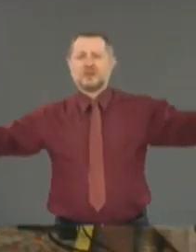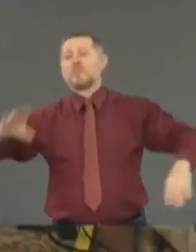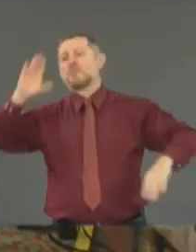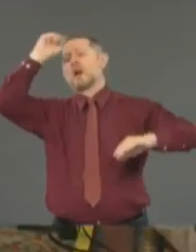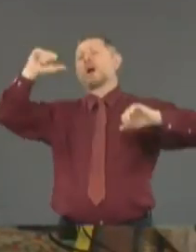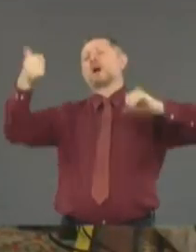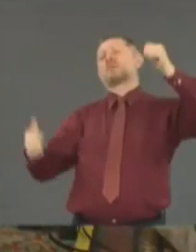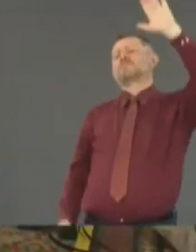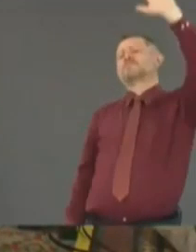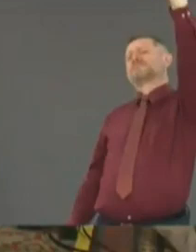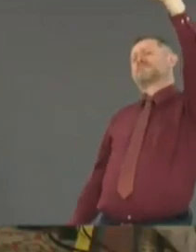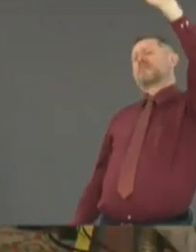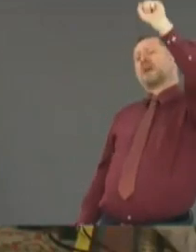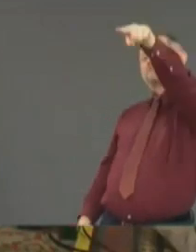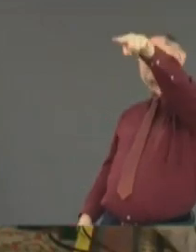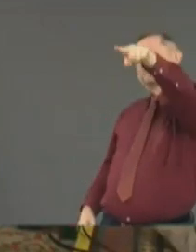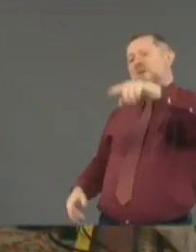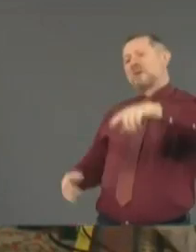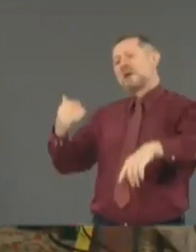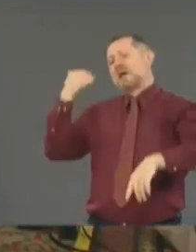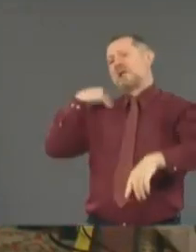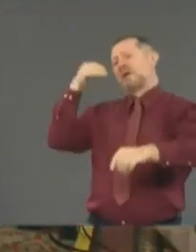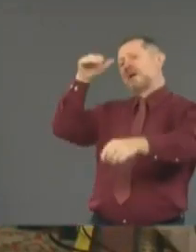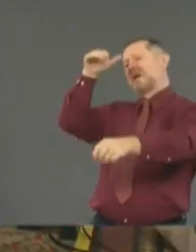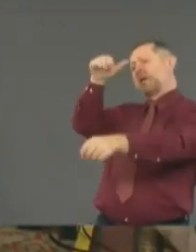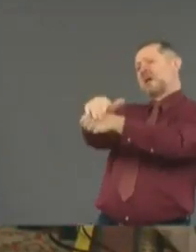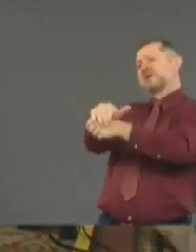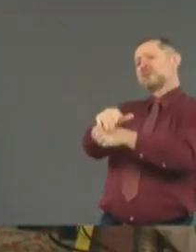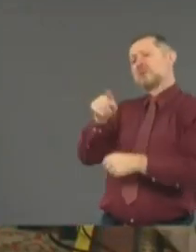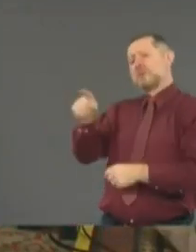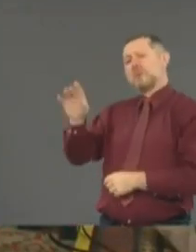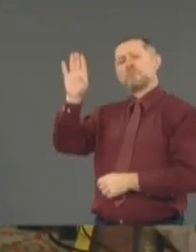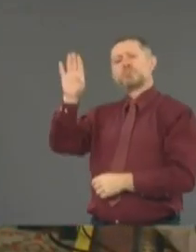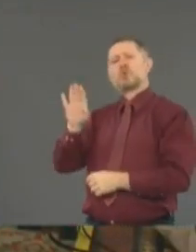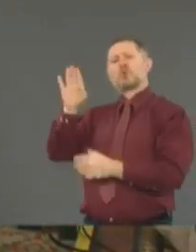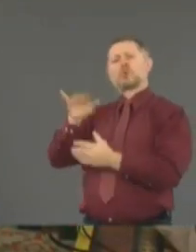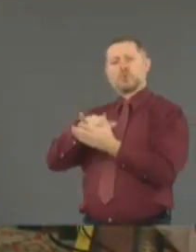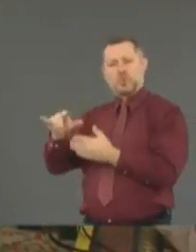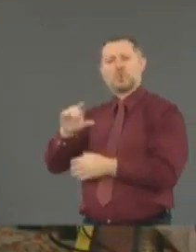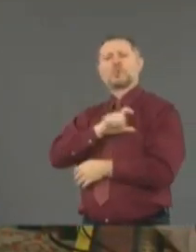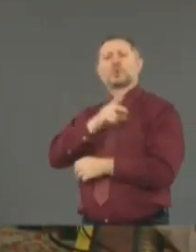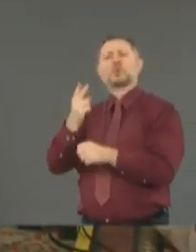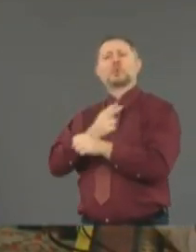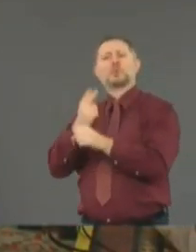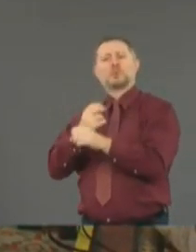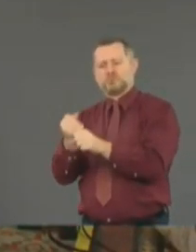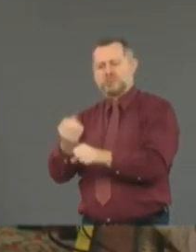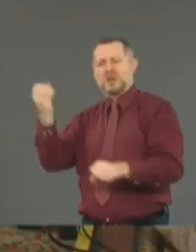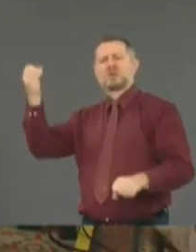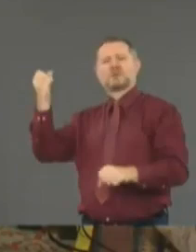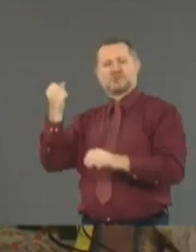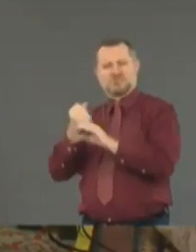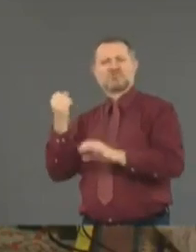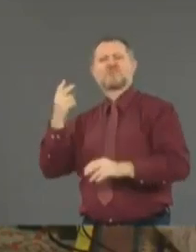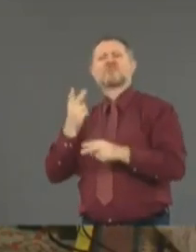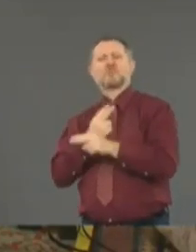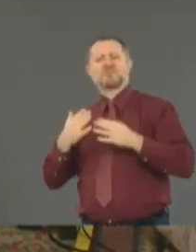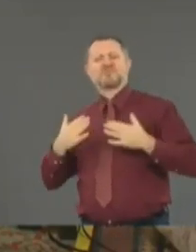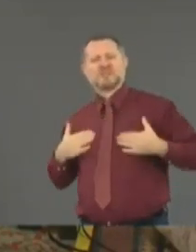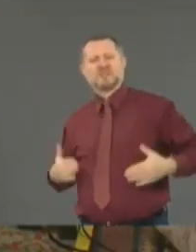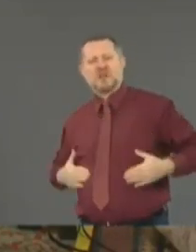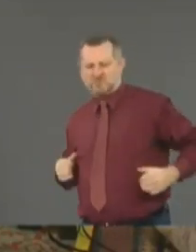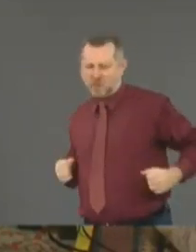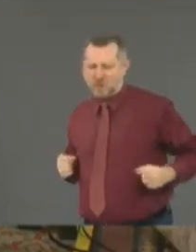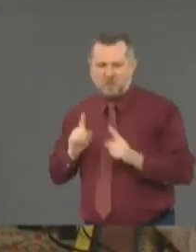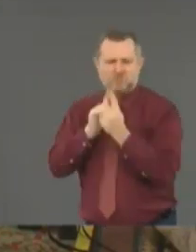In Cabin Plaza, in Brooklyn, the police did use patollas, and they did use physical pressure to try to disperse protesters. Some protesters